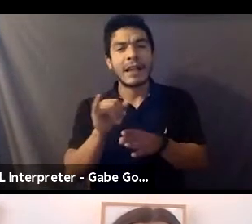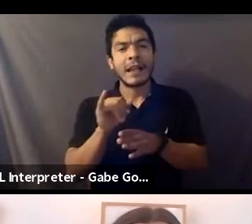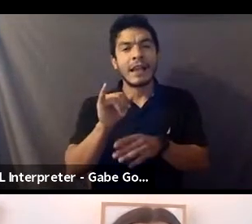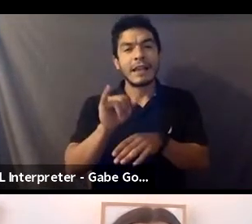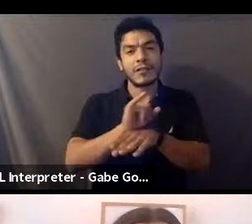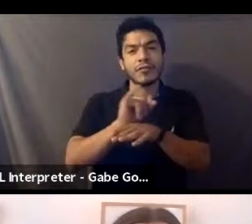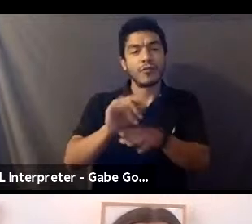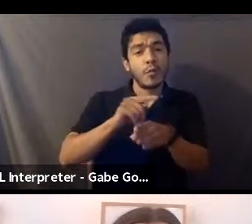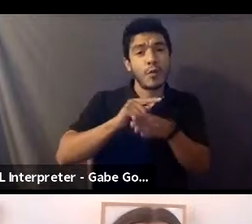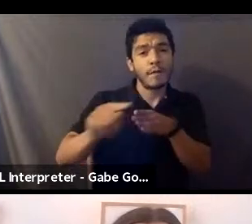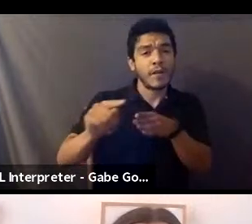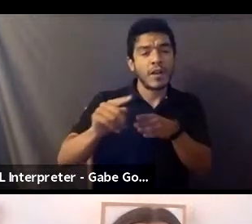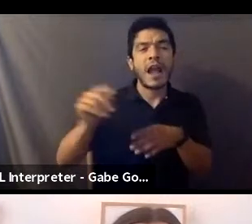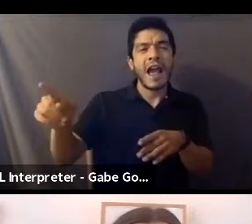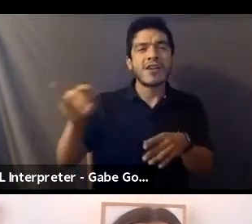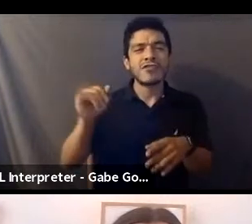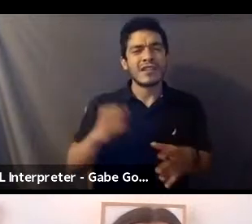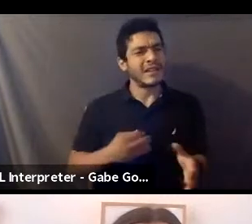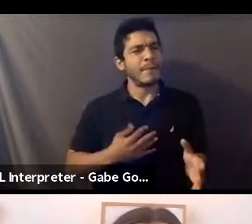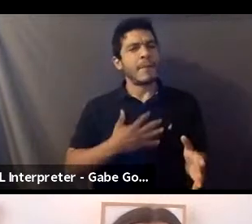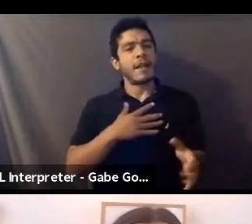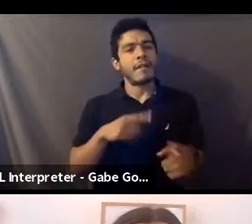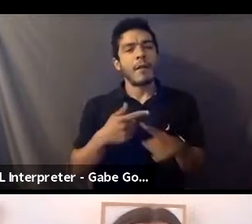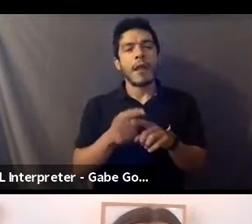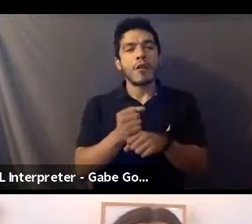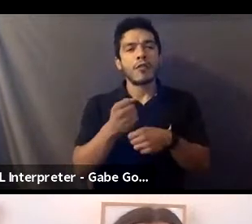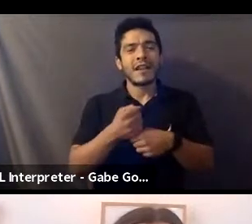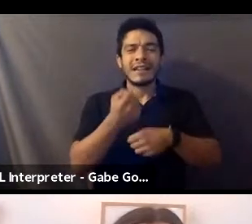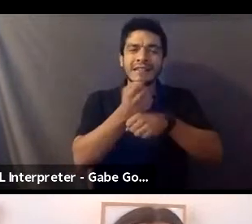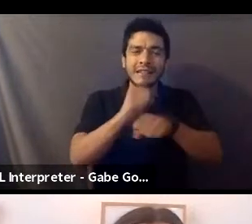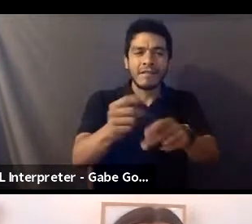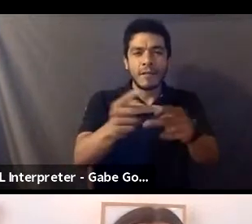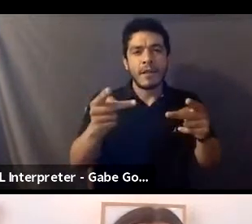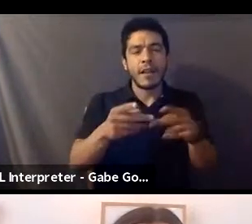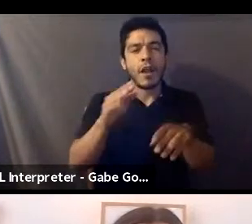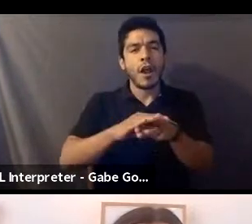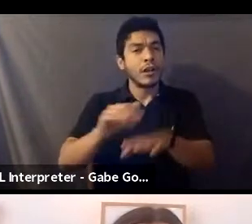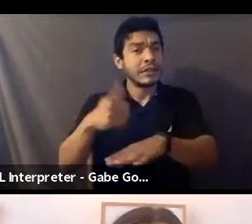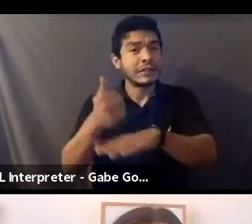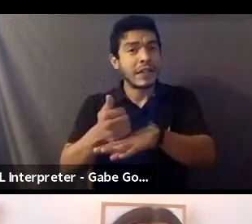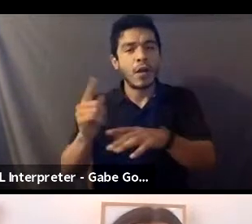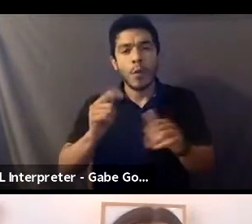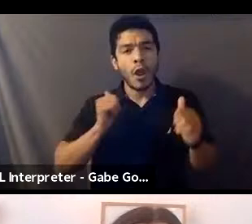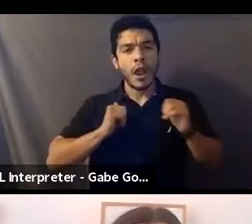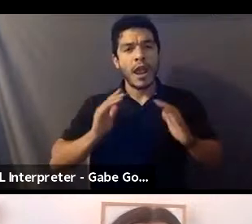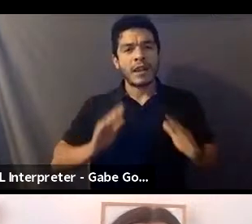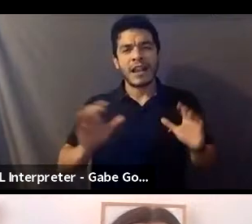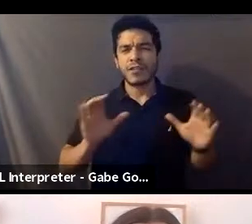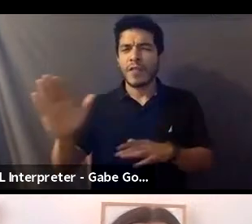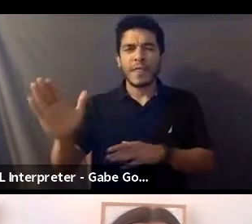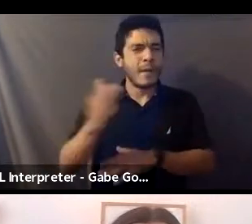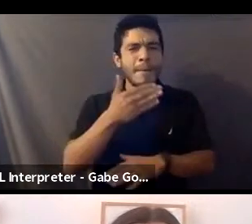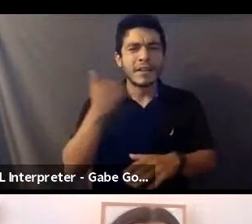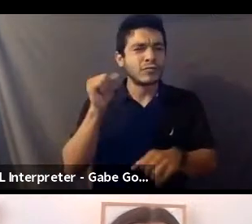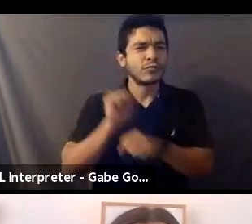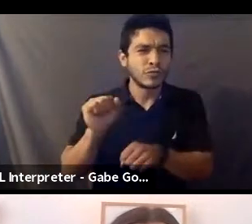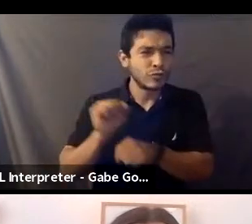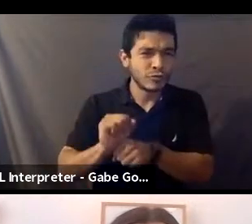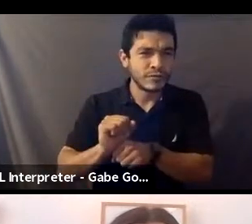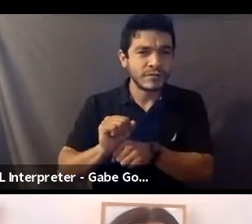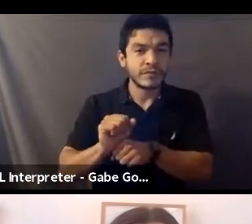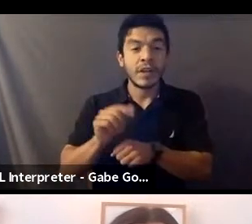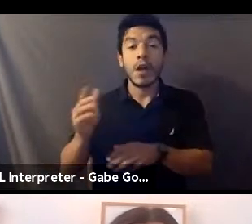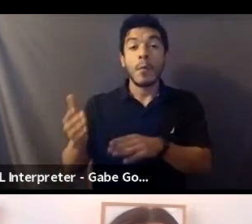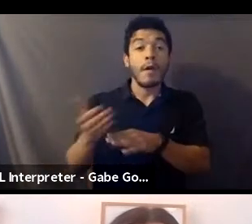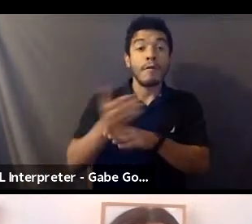safe spaces on set in which actors can do their best work. Prior to her career as an intimacy coordinator, she worked as a sex